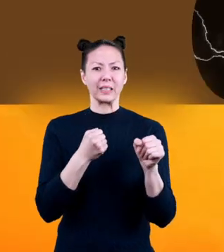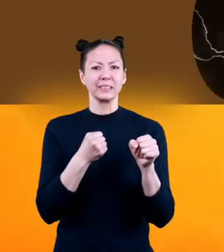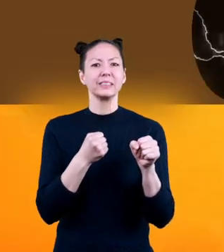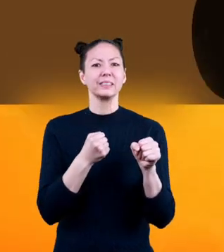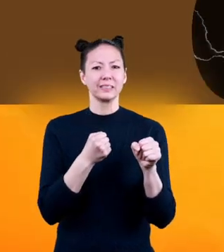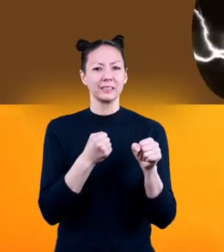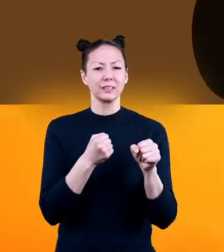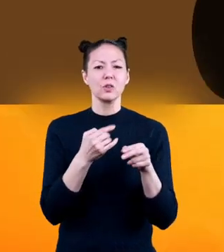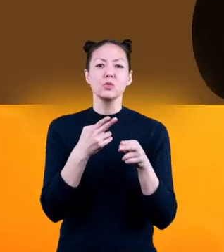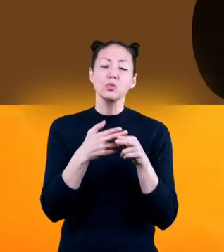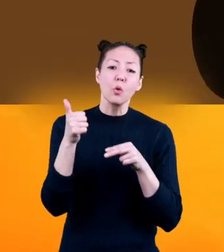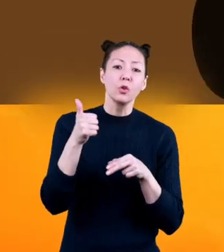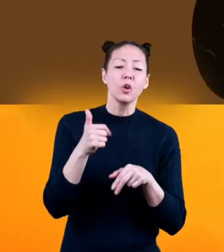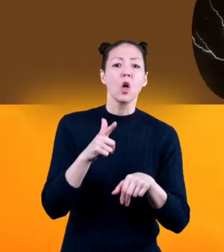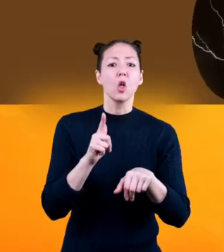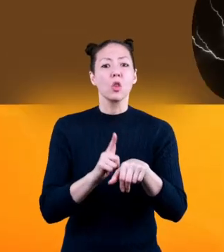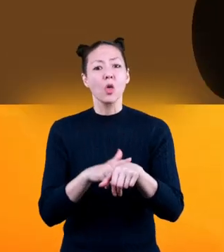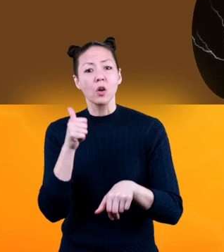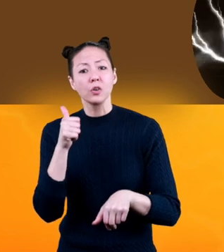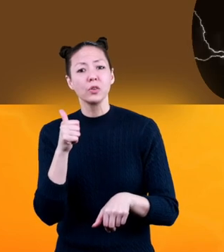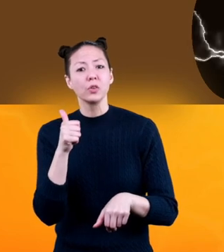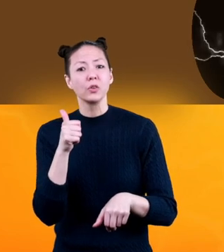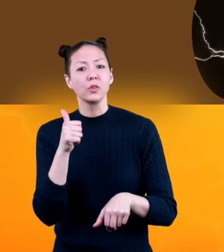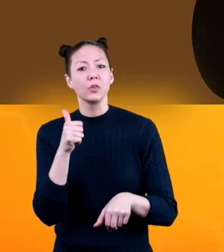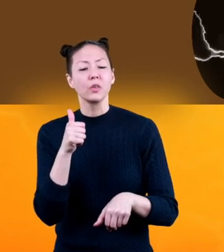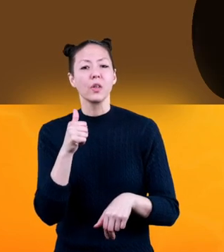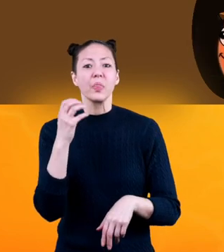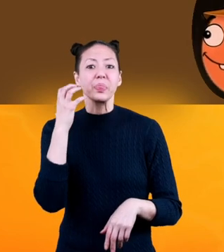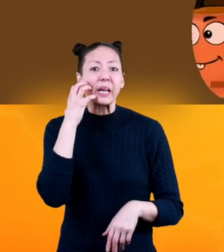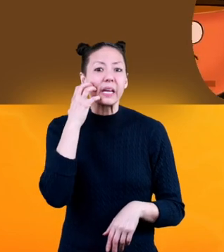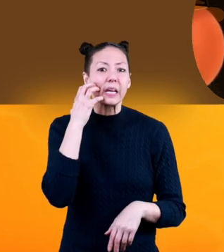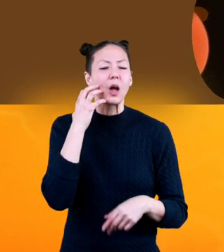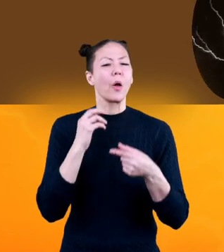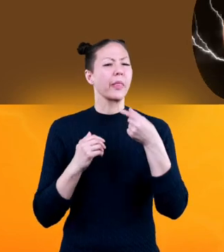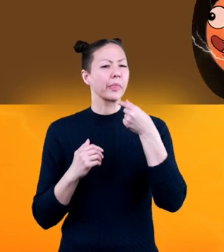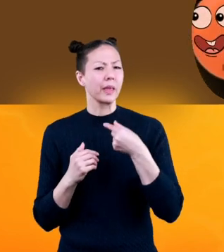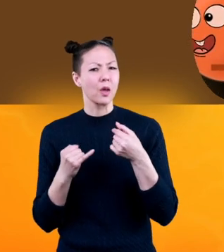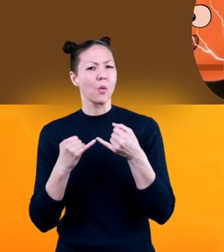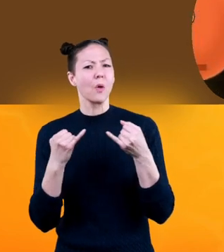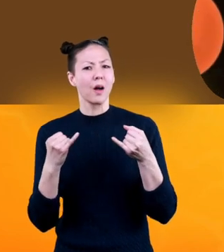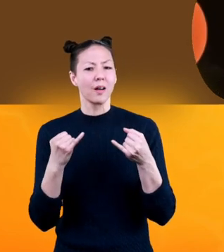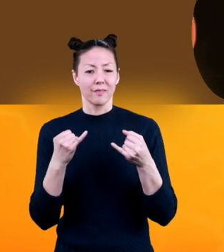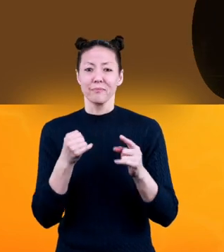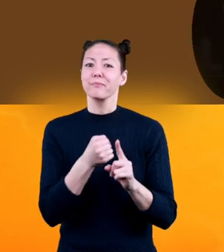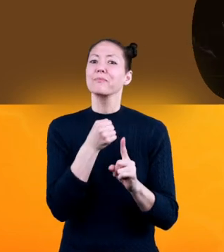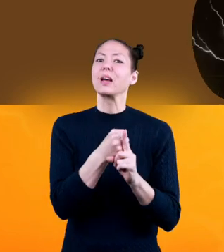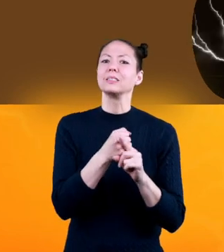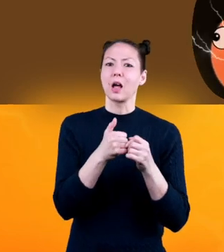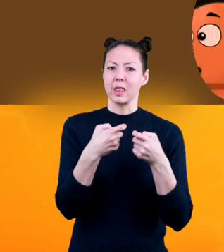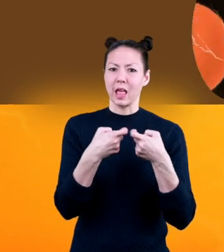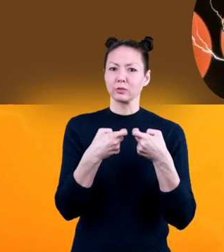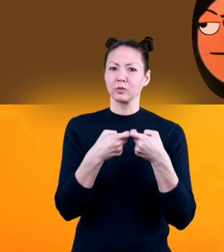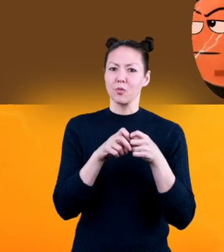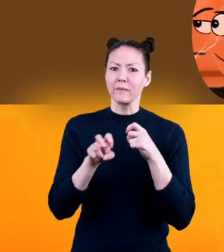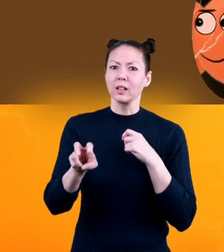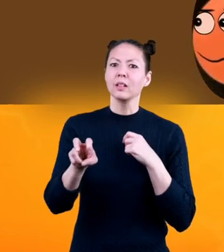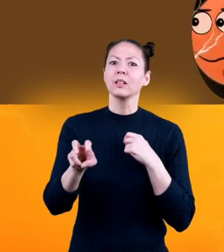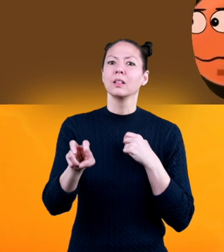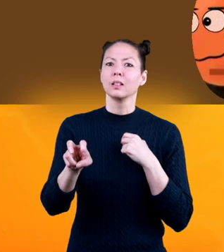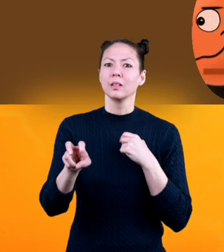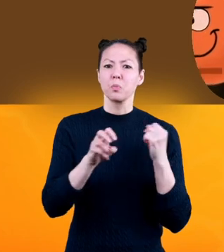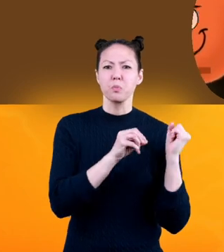Shorter, longer, thicker, and thinner wires also affect how electricity travels.